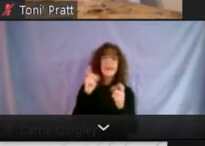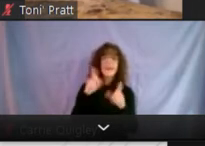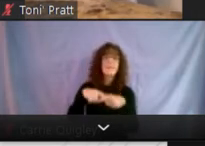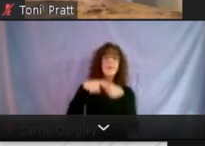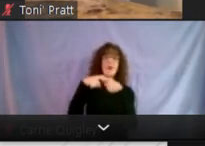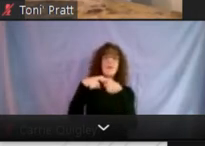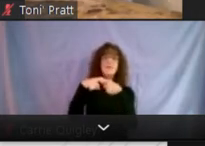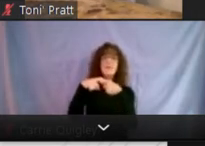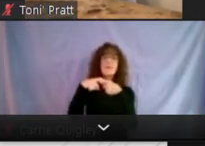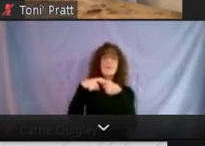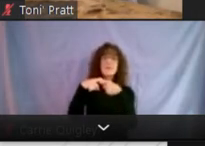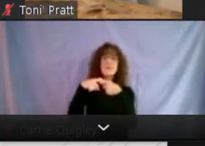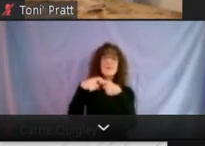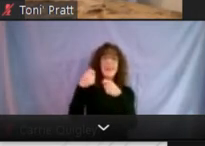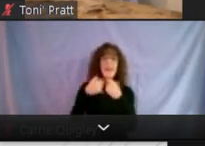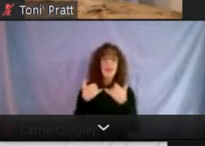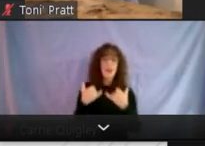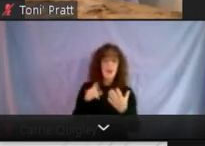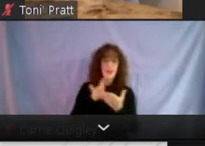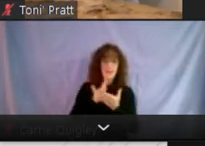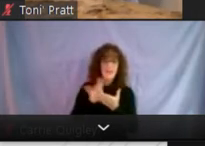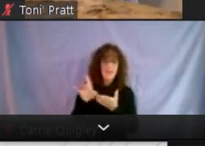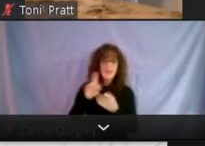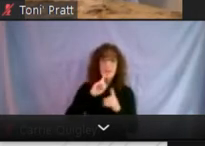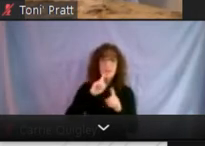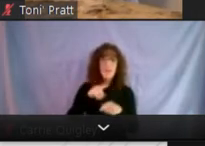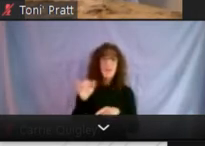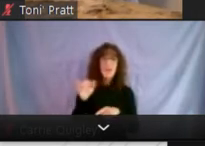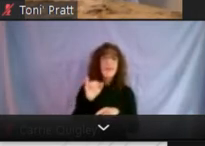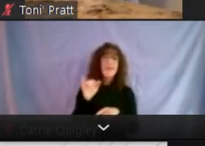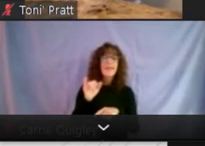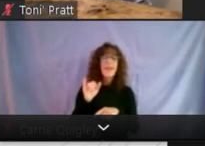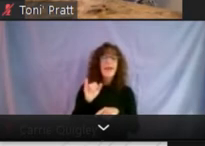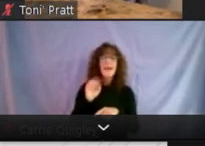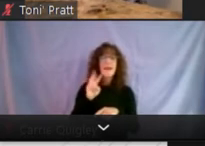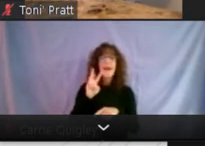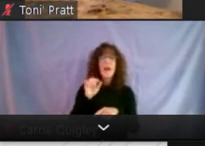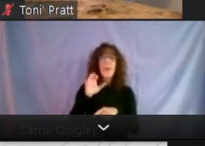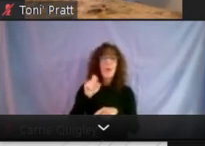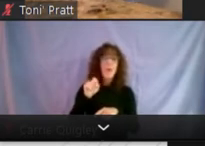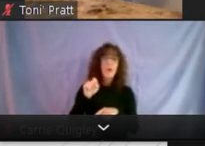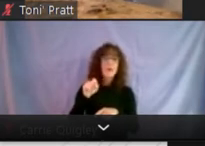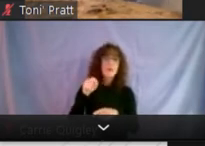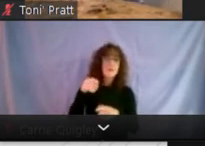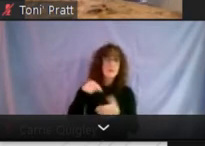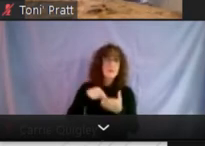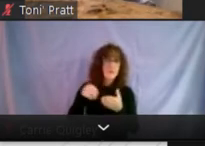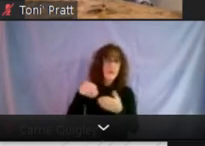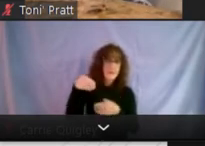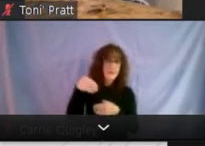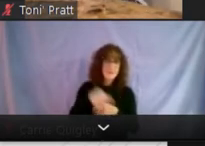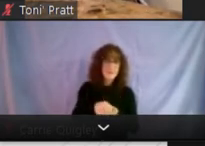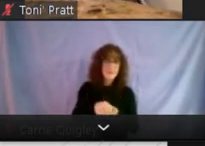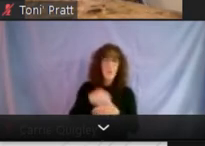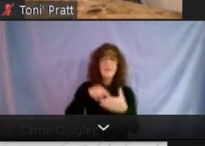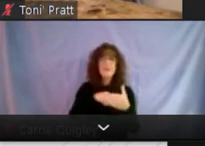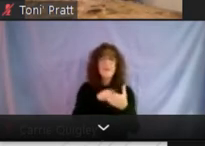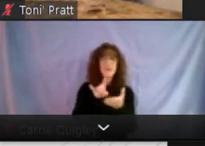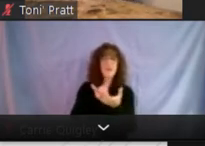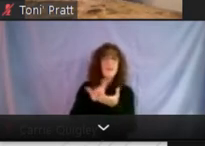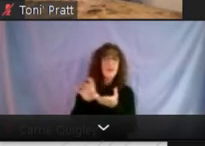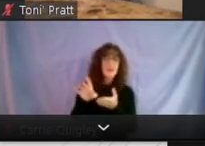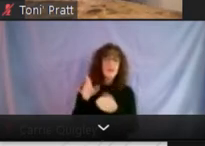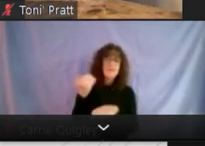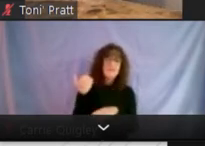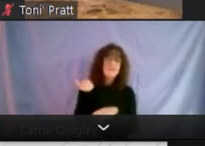Any existing eviction order, like a warrant for restitution or scheduled eviction, uh, back from,